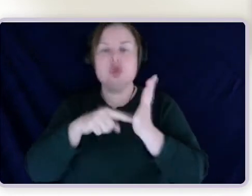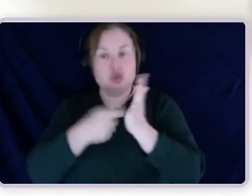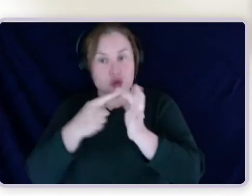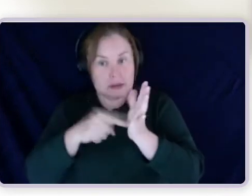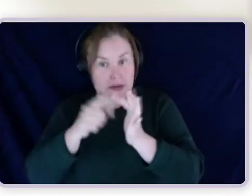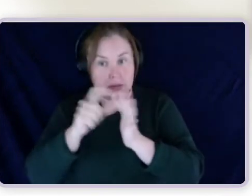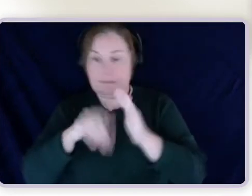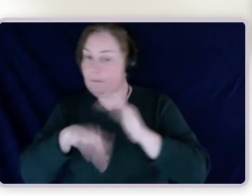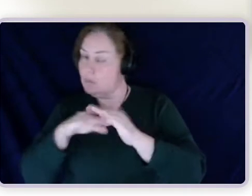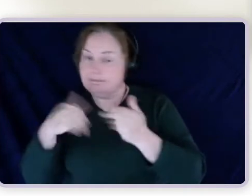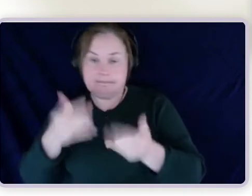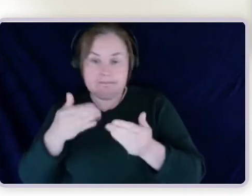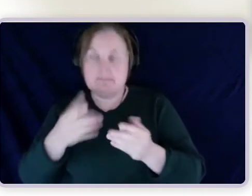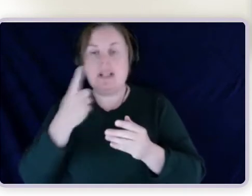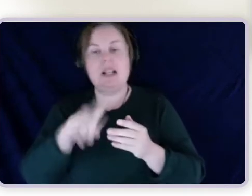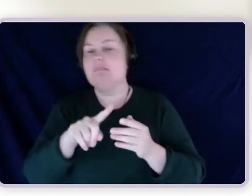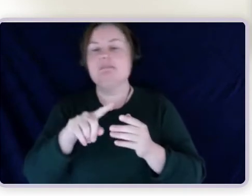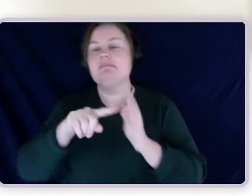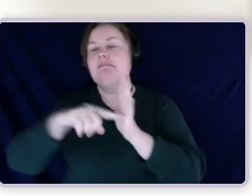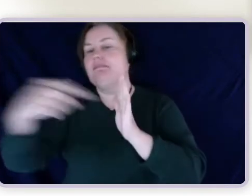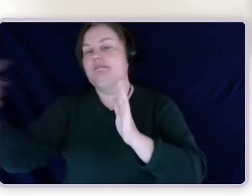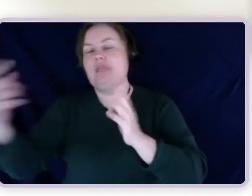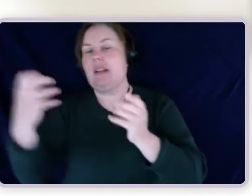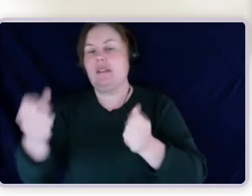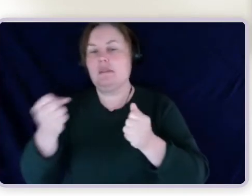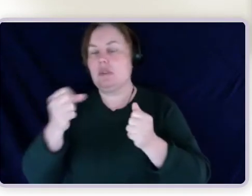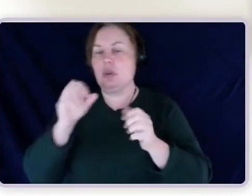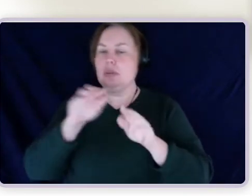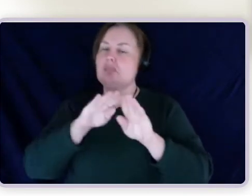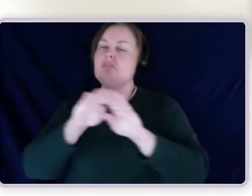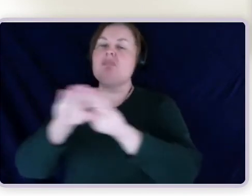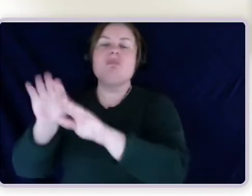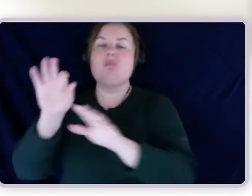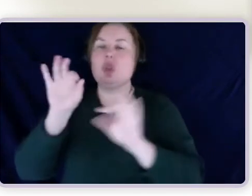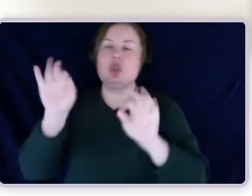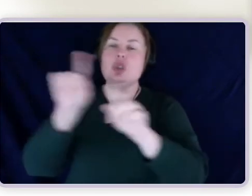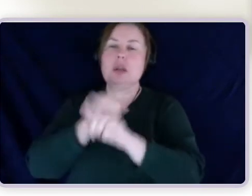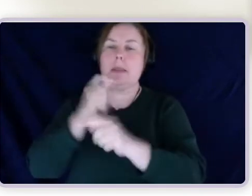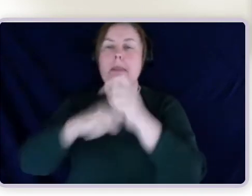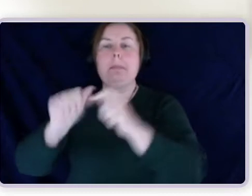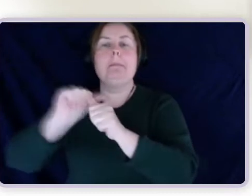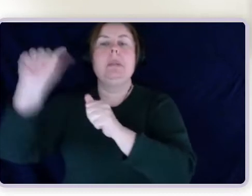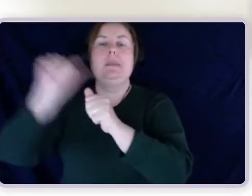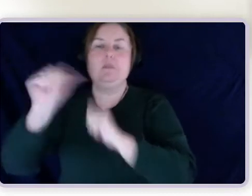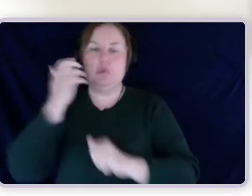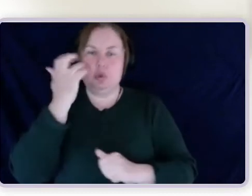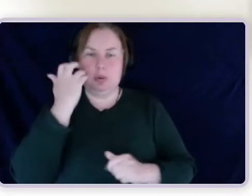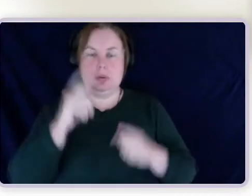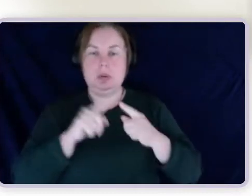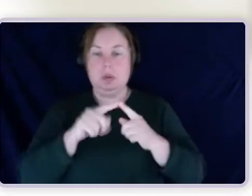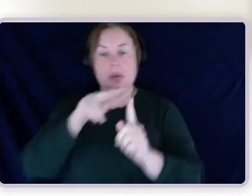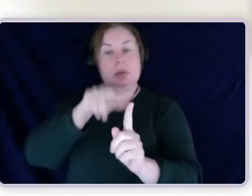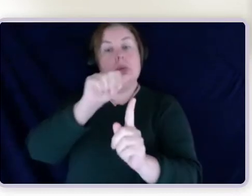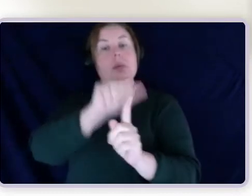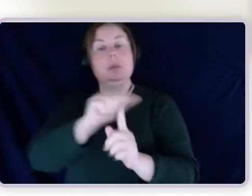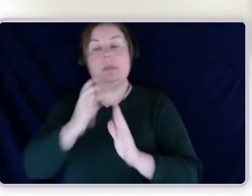doctors who have been treating it know what's going on and have given a diagnosis. They've formally said, this